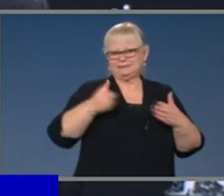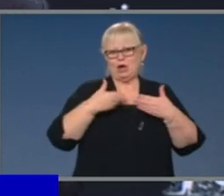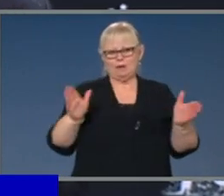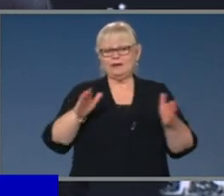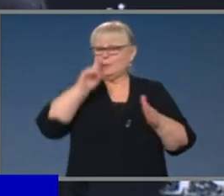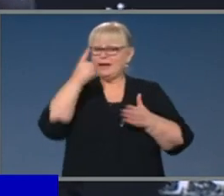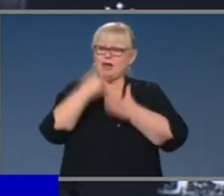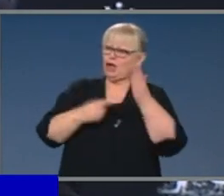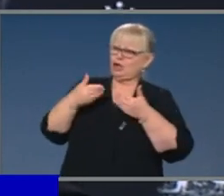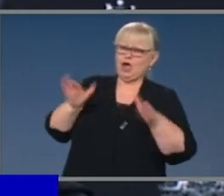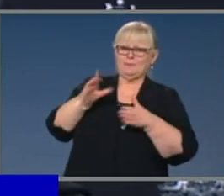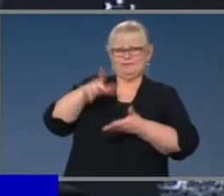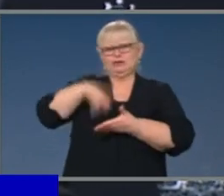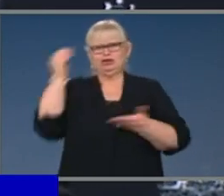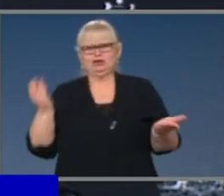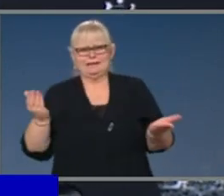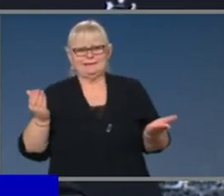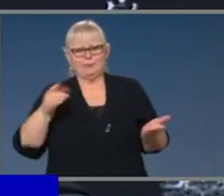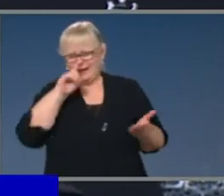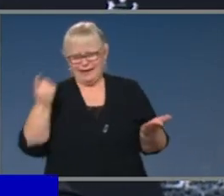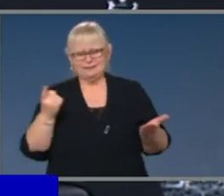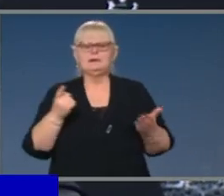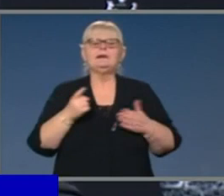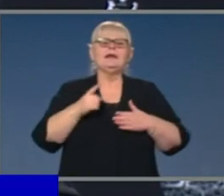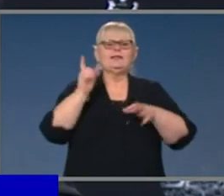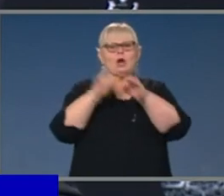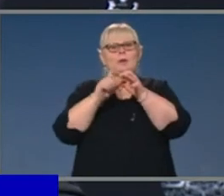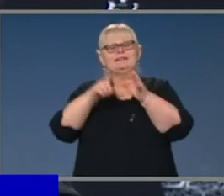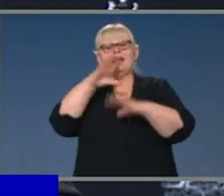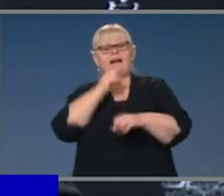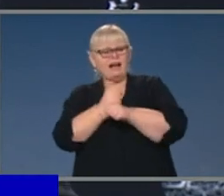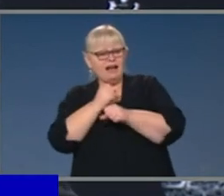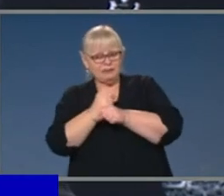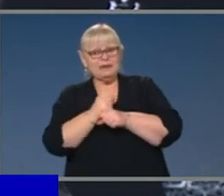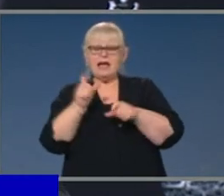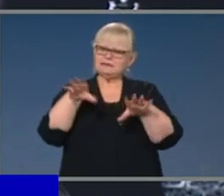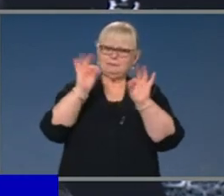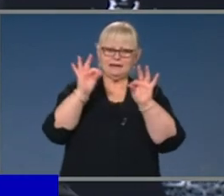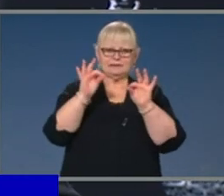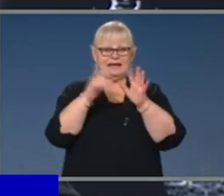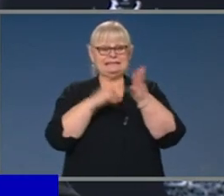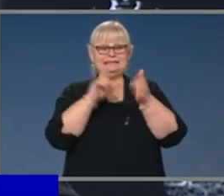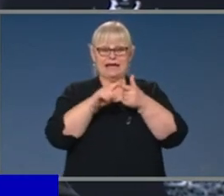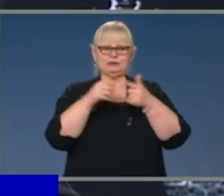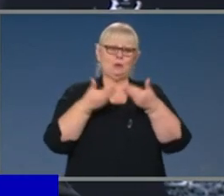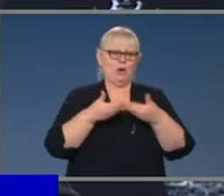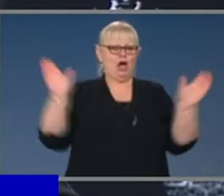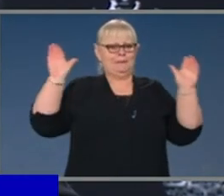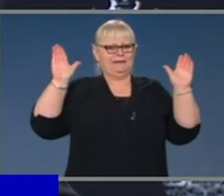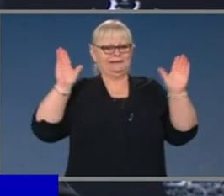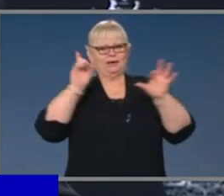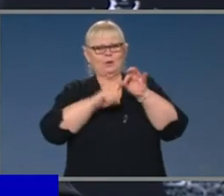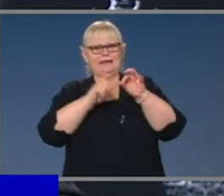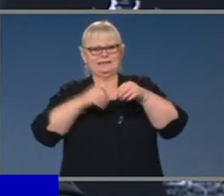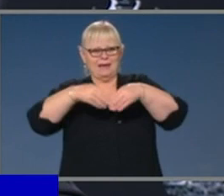the decision, which I understand was made after National Cabinet today by the Queensland Government, to nominate a date for the opening of that border in Queensland.